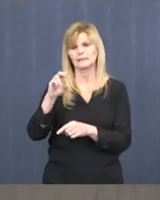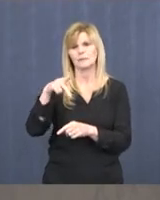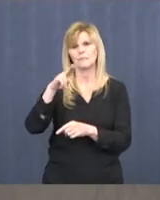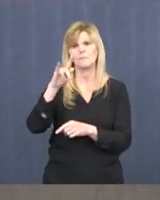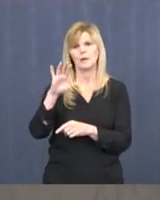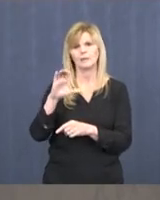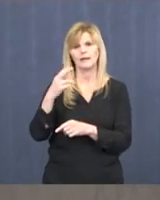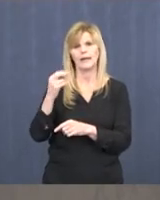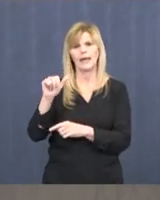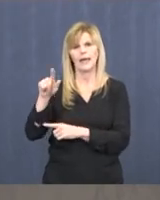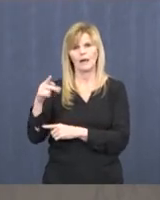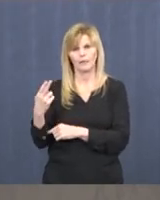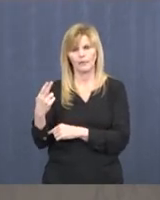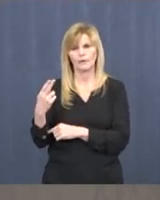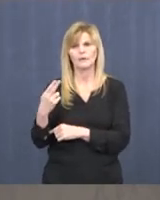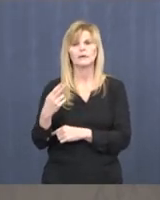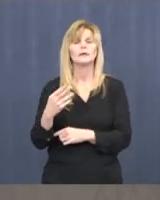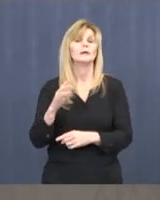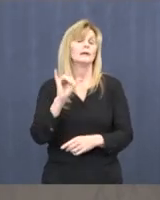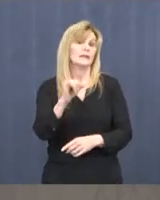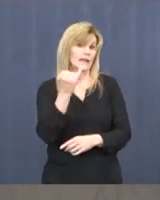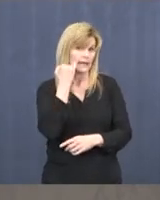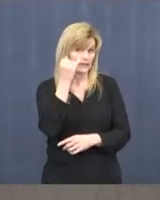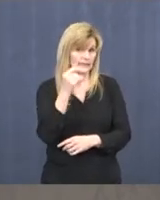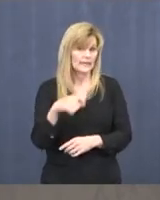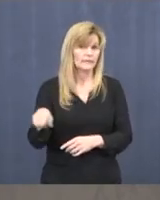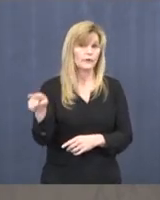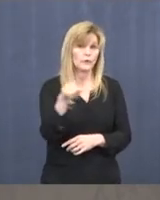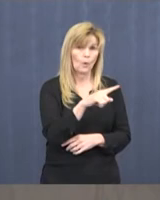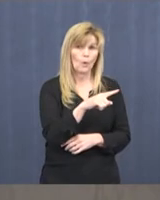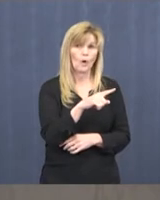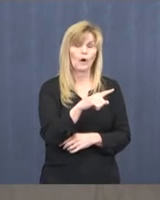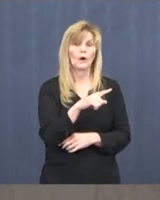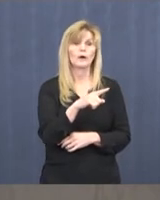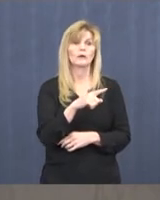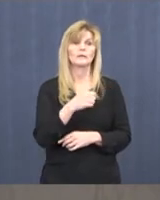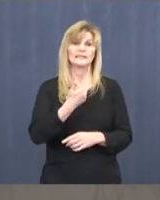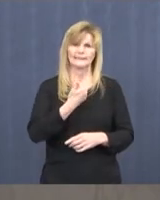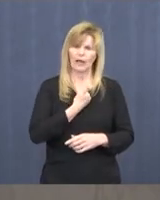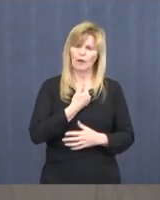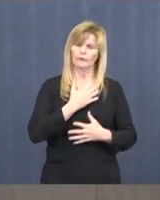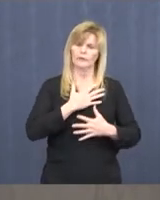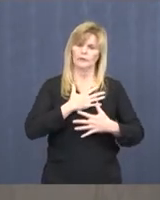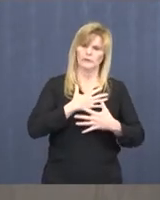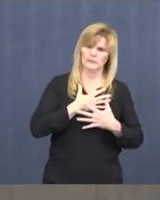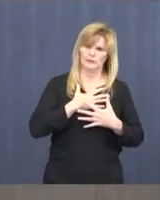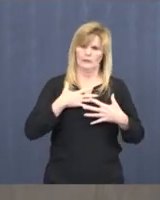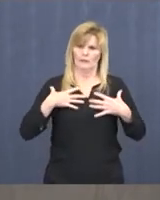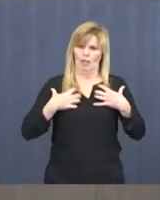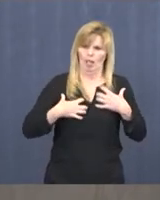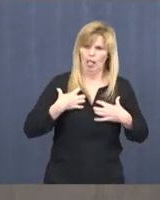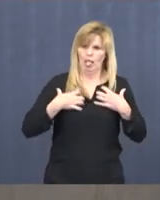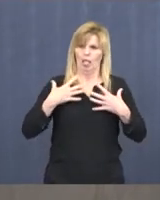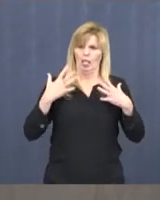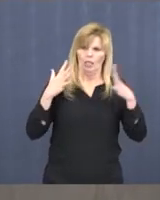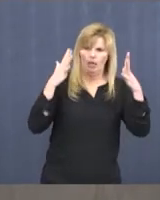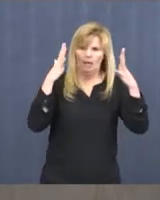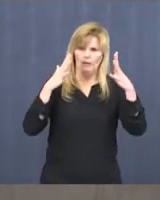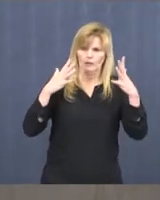is the idea of if you're struggling with anxiety or if you're struggling with the depression,